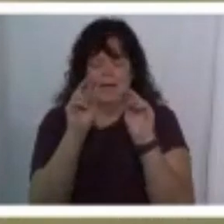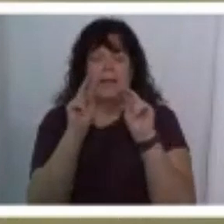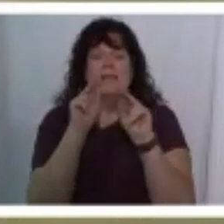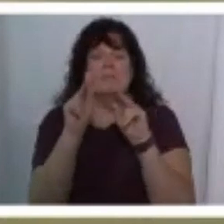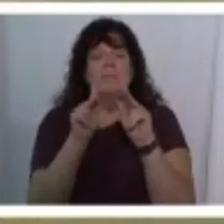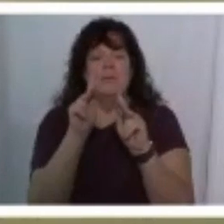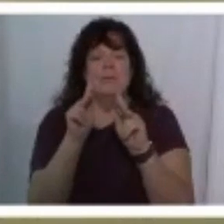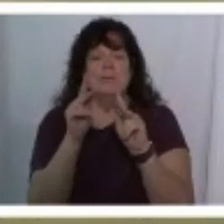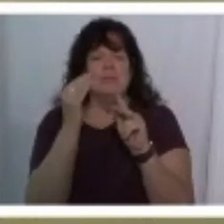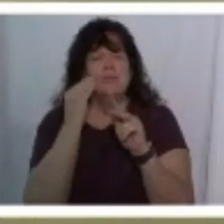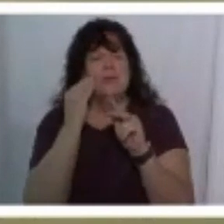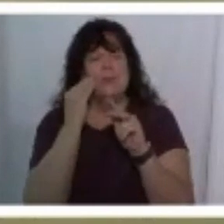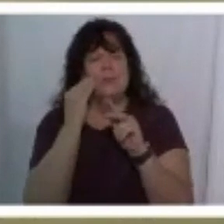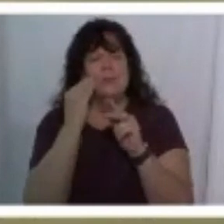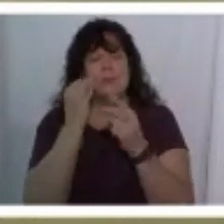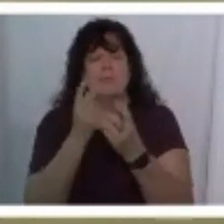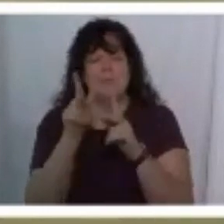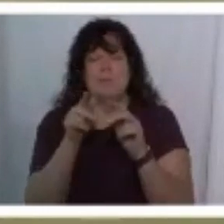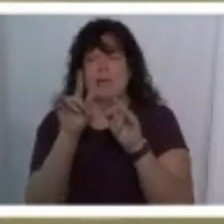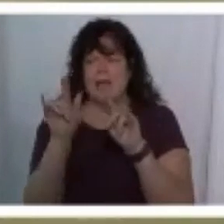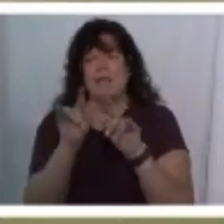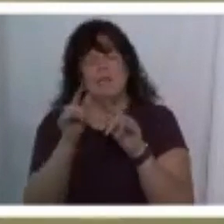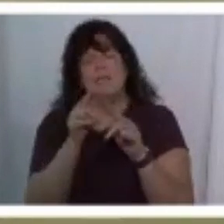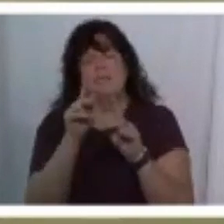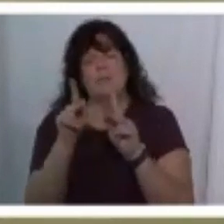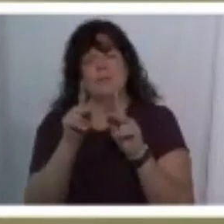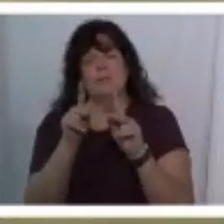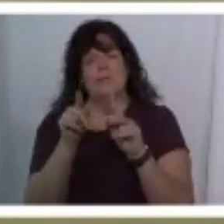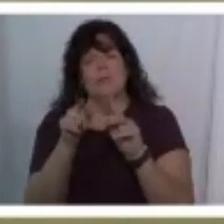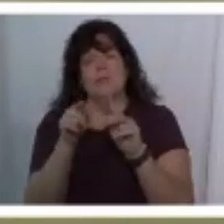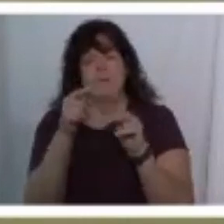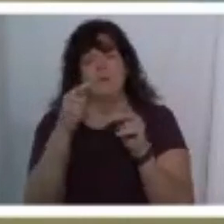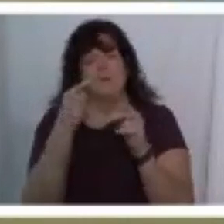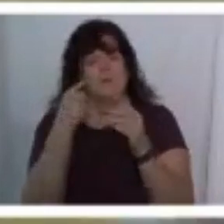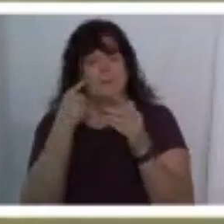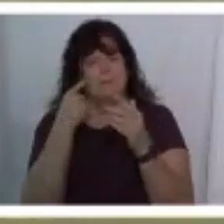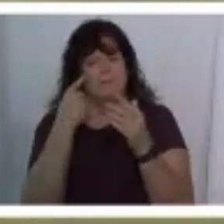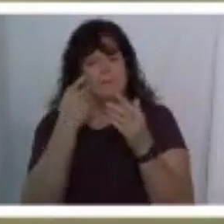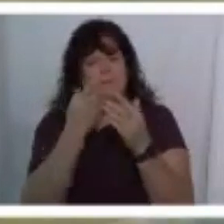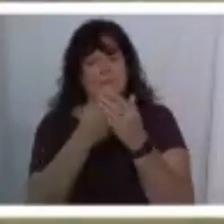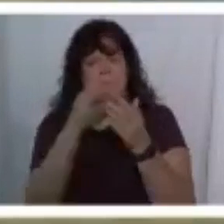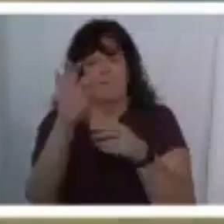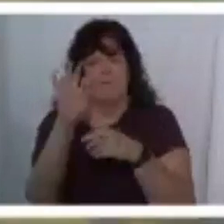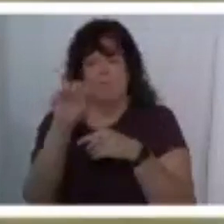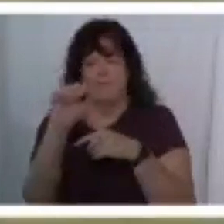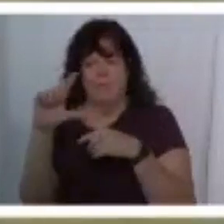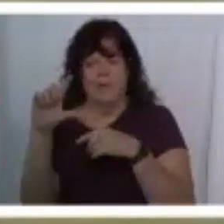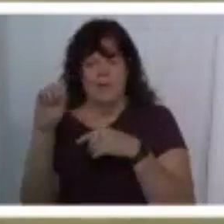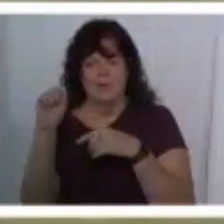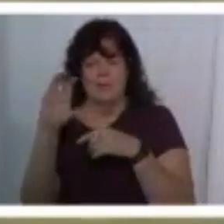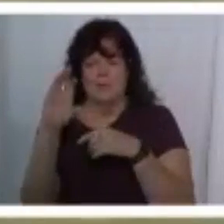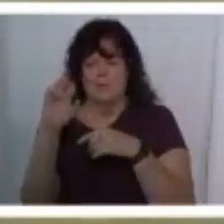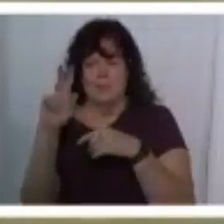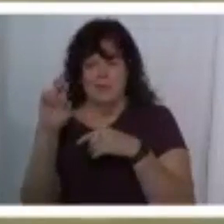you know so many people i love a youth group fall street for 10 plus years i mean i